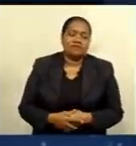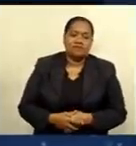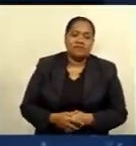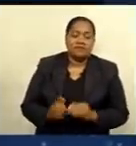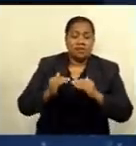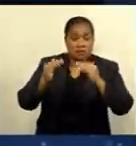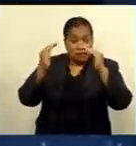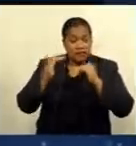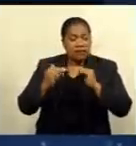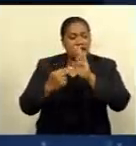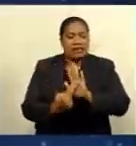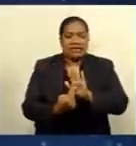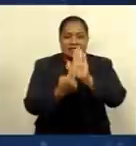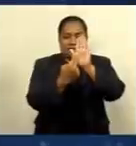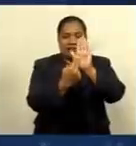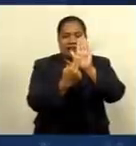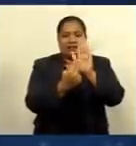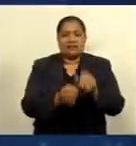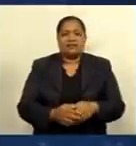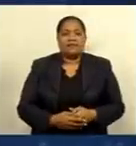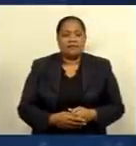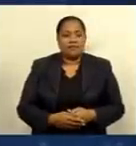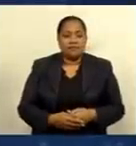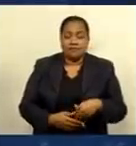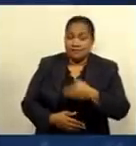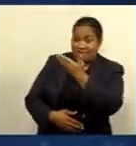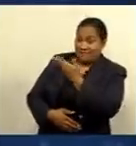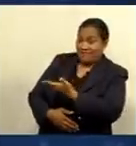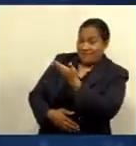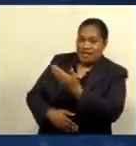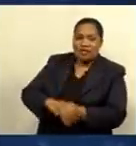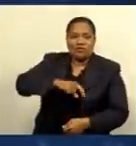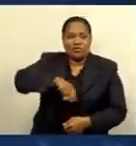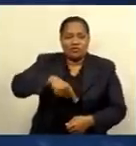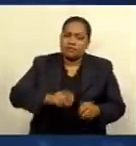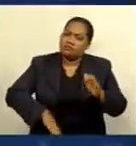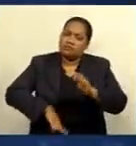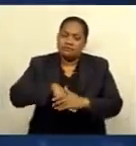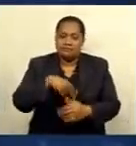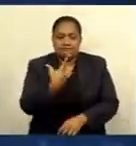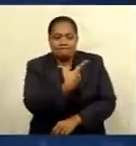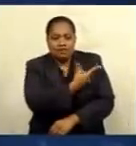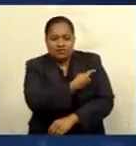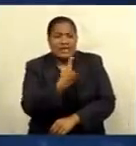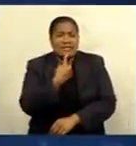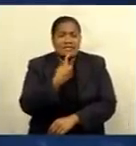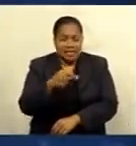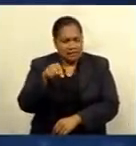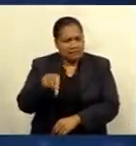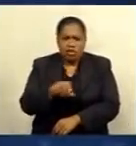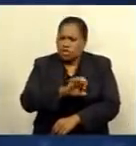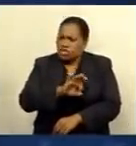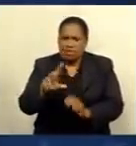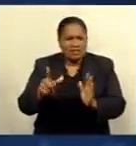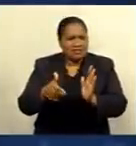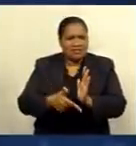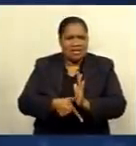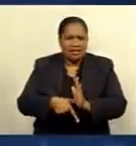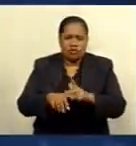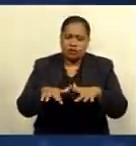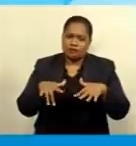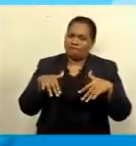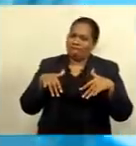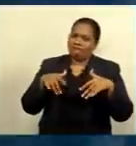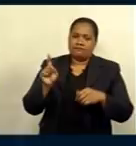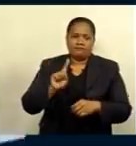And next is Nandi. And Chonengata of Suva is fully vaccinated. He says this is not the time to be complacent.